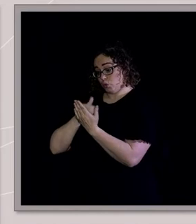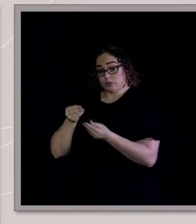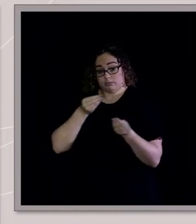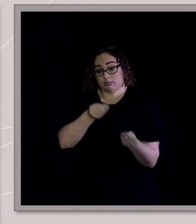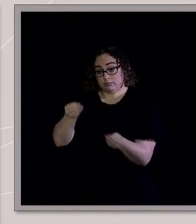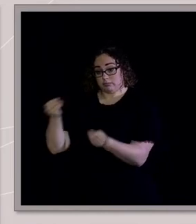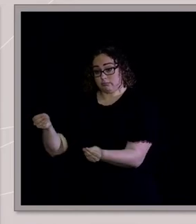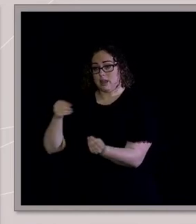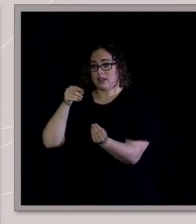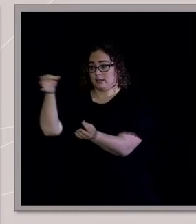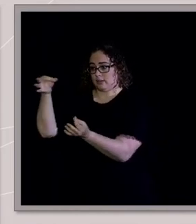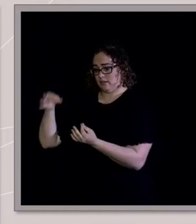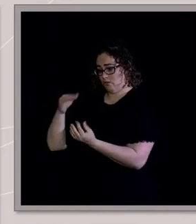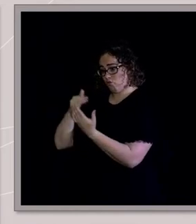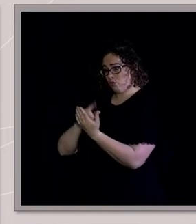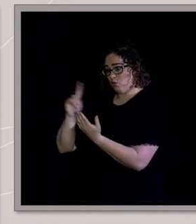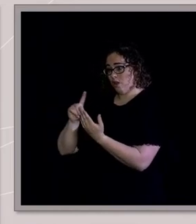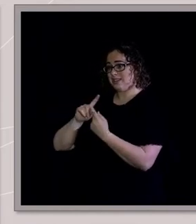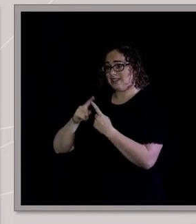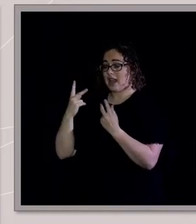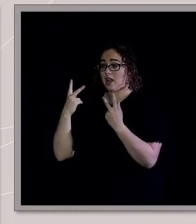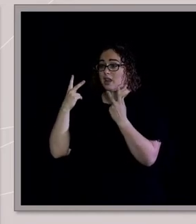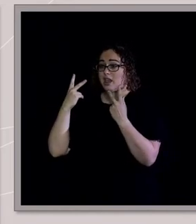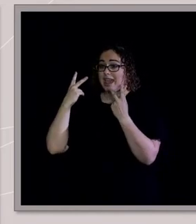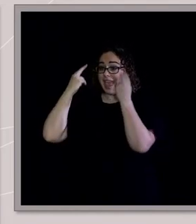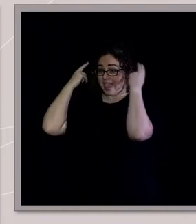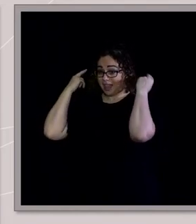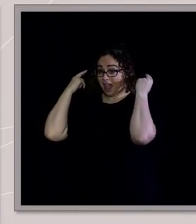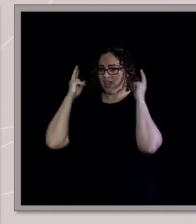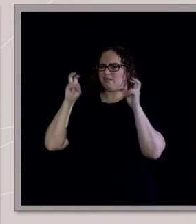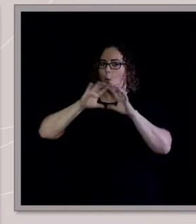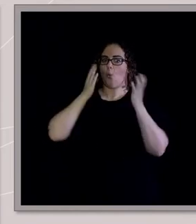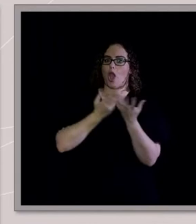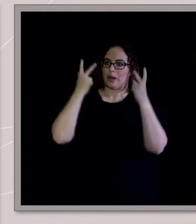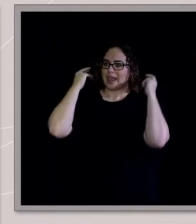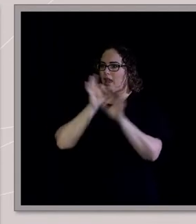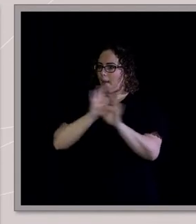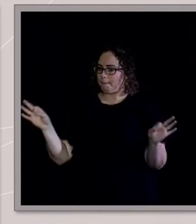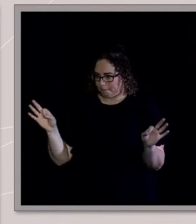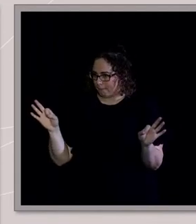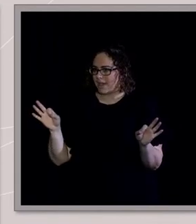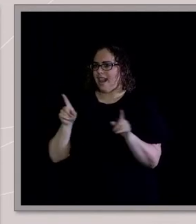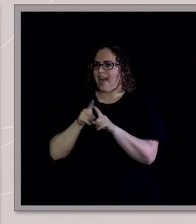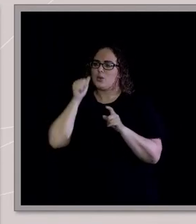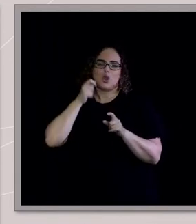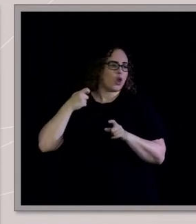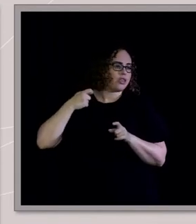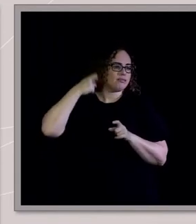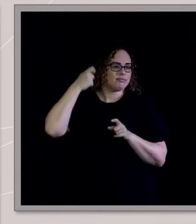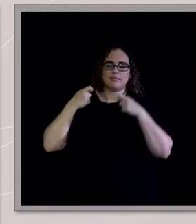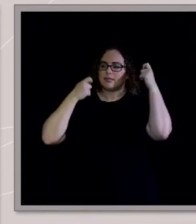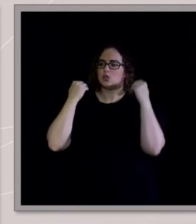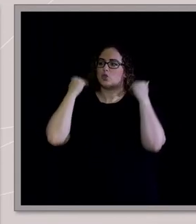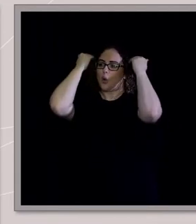um, which in the day was the undercut, which I still think is a great look, but maybe that's just because I wasn't allowed to have it in the, at the time.